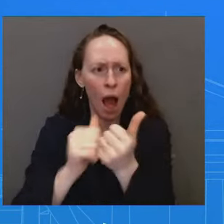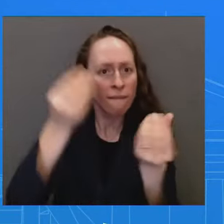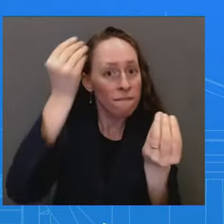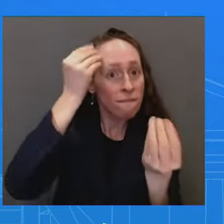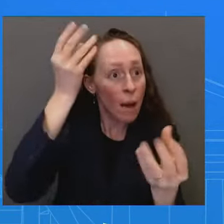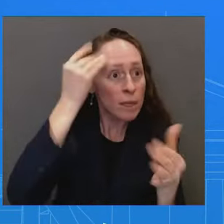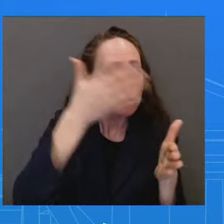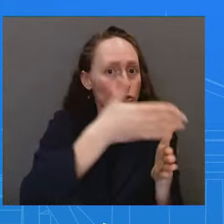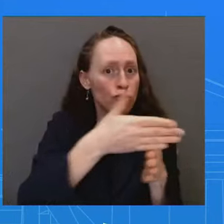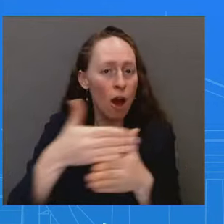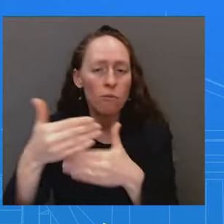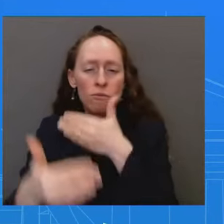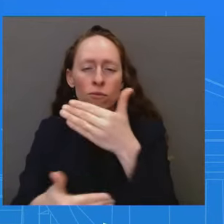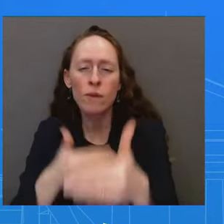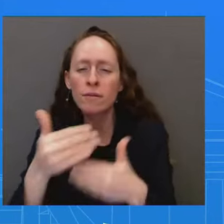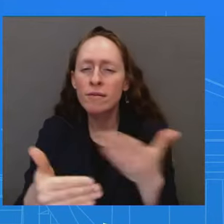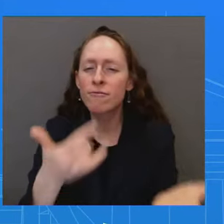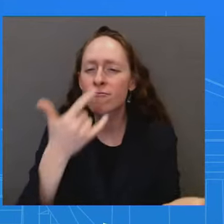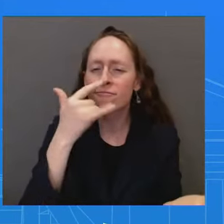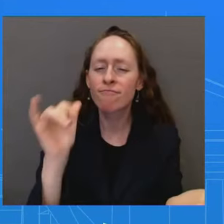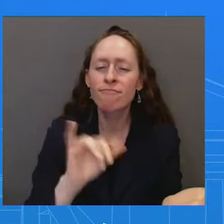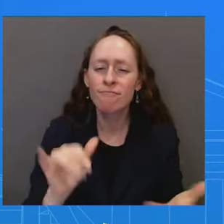aware that there has been any, uh,